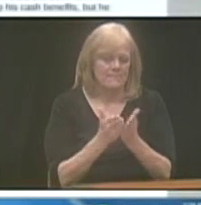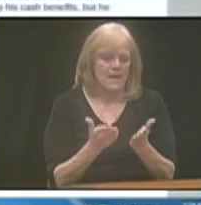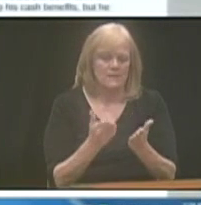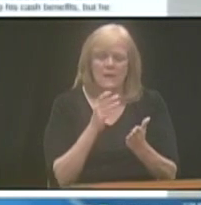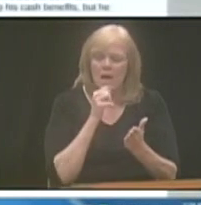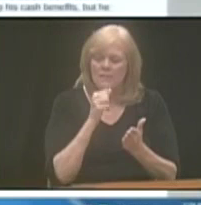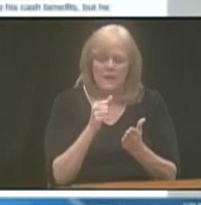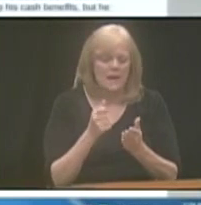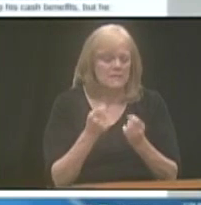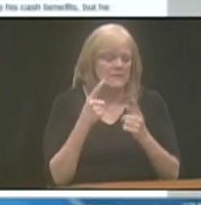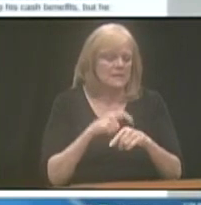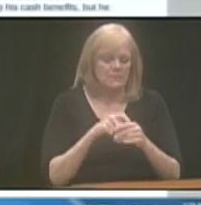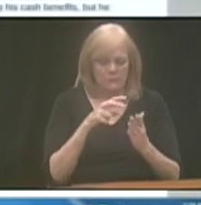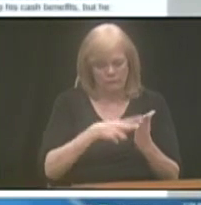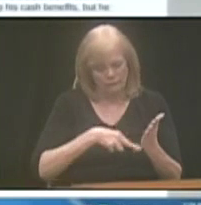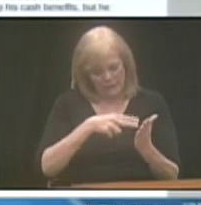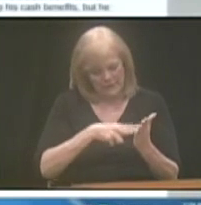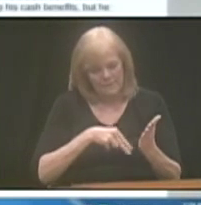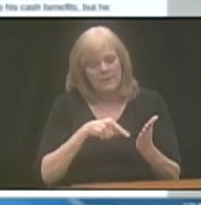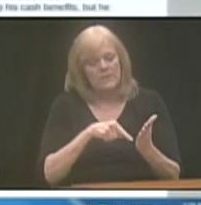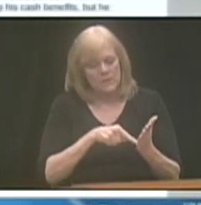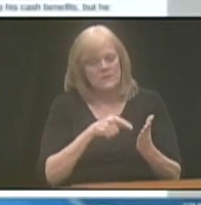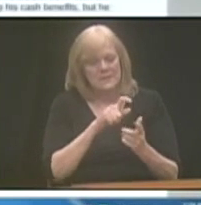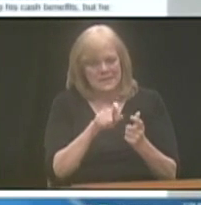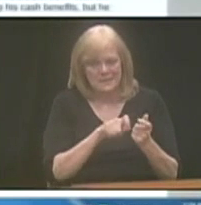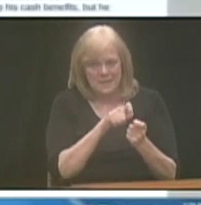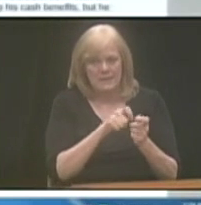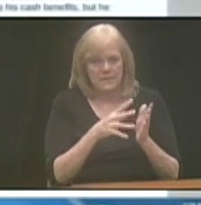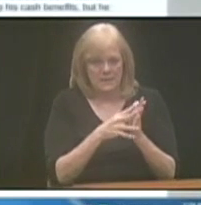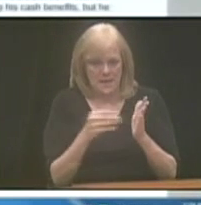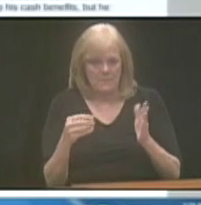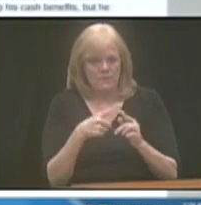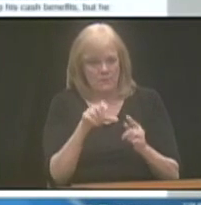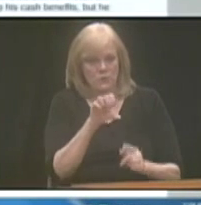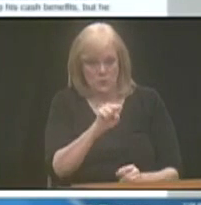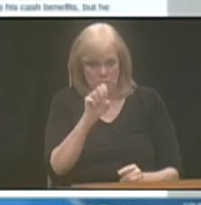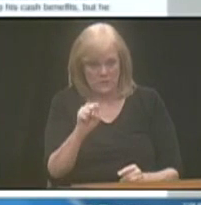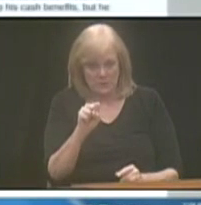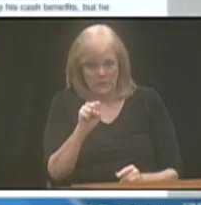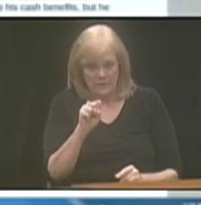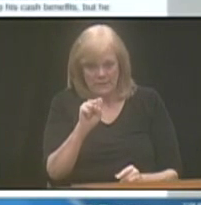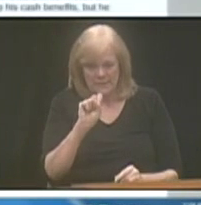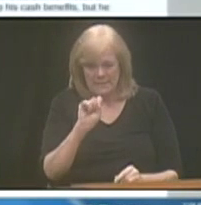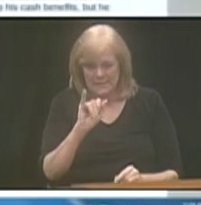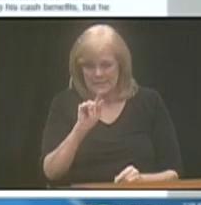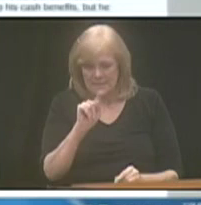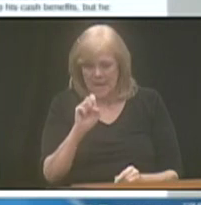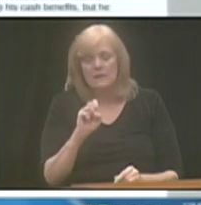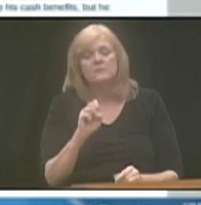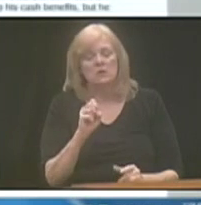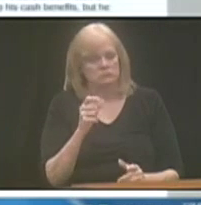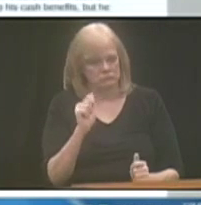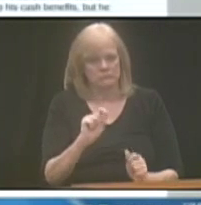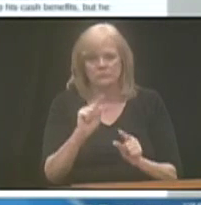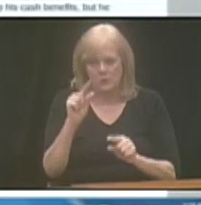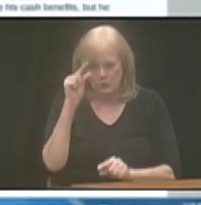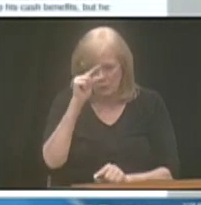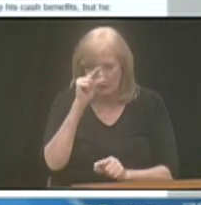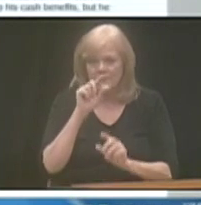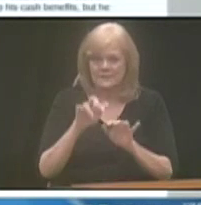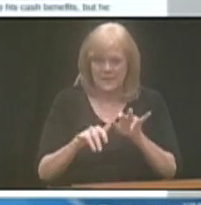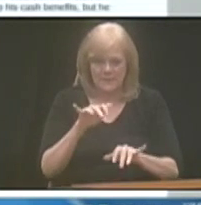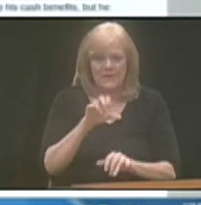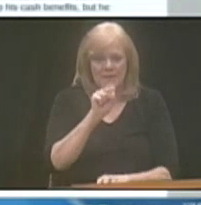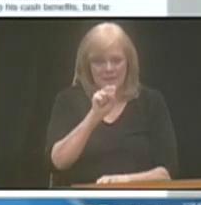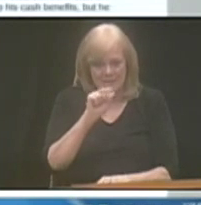time reading them to you today, but note that these are exactly copied from that Social Security site. So, I invite you to go to Google again,